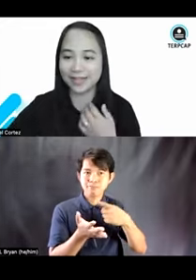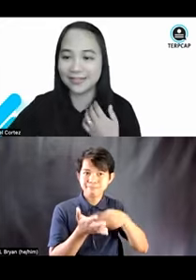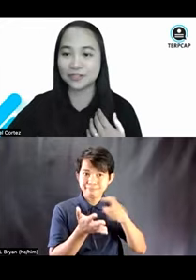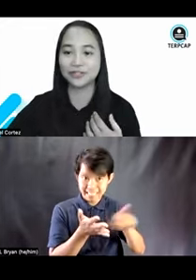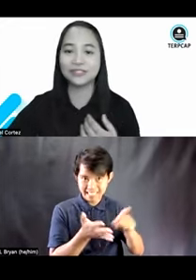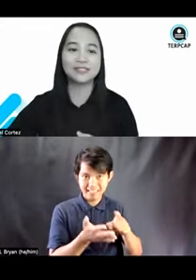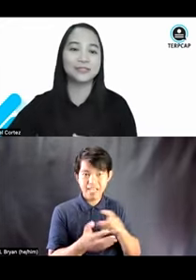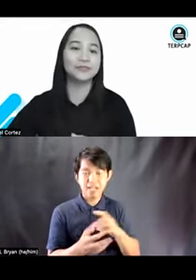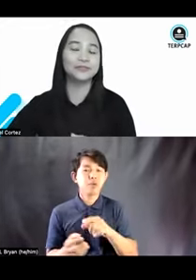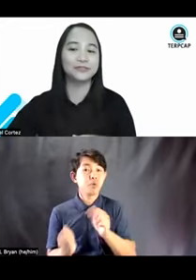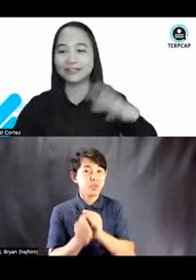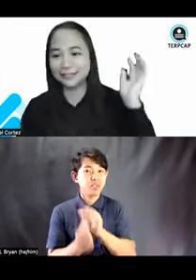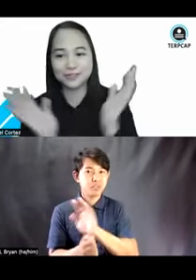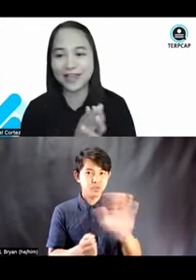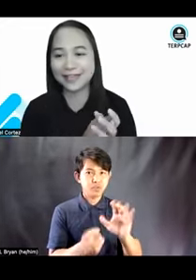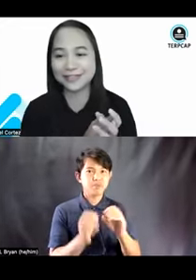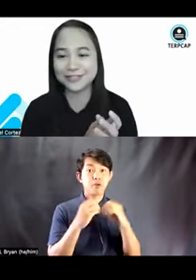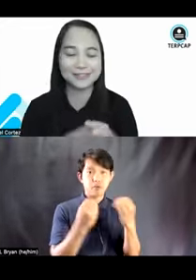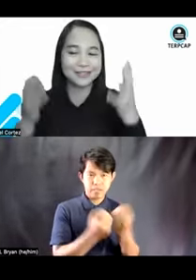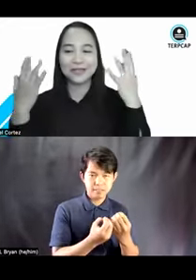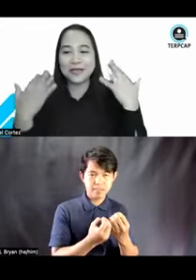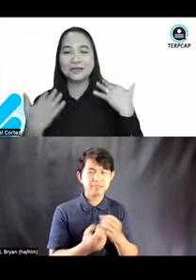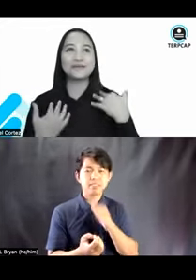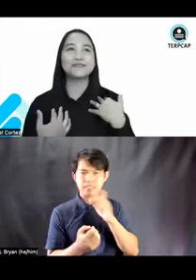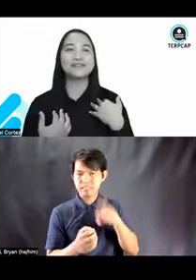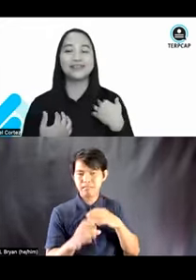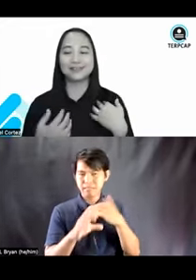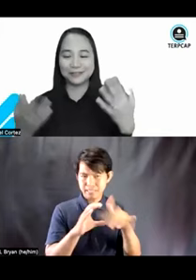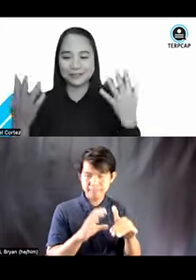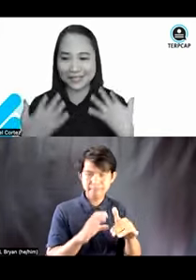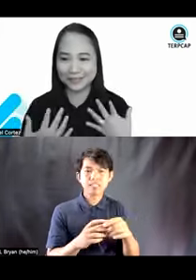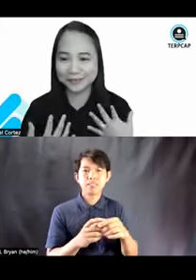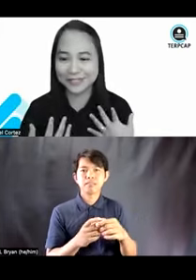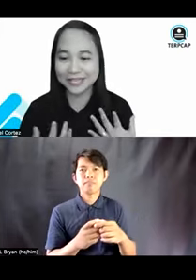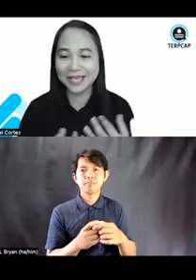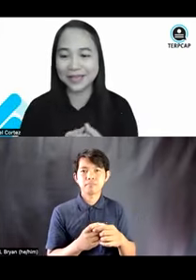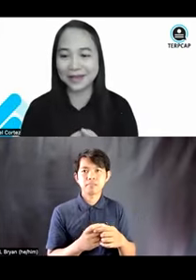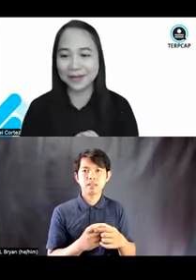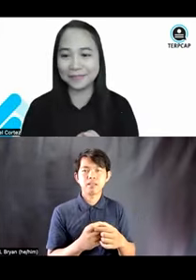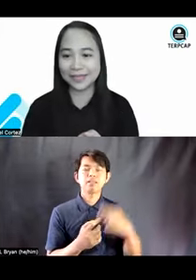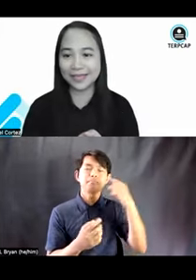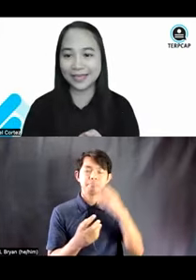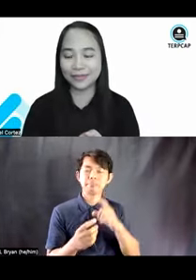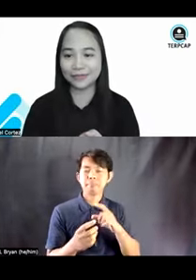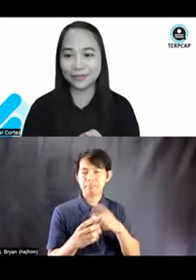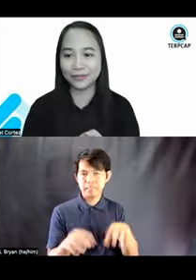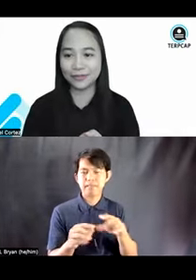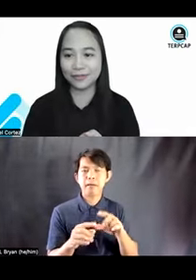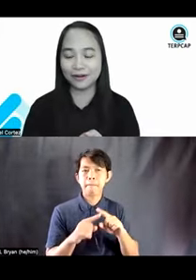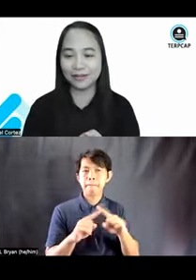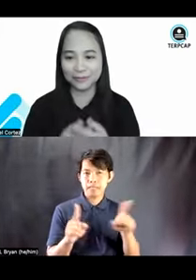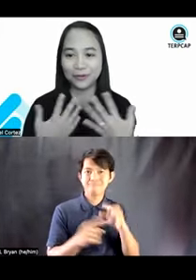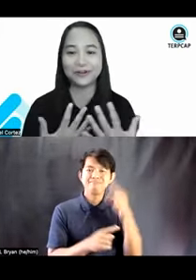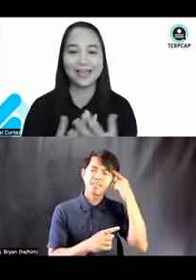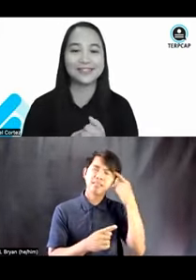organizations. You do not need to chat. Just think, you know, just think it to yourselves. If you,